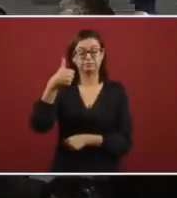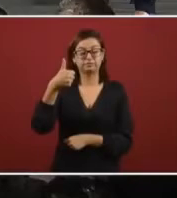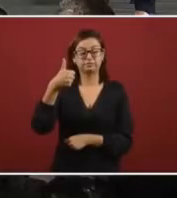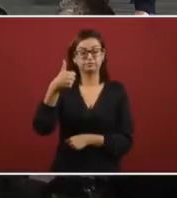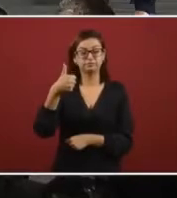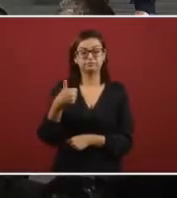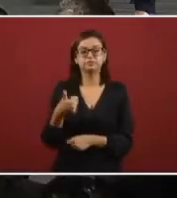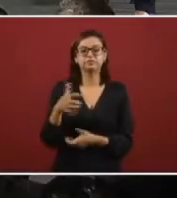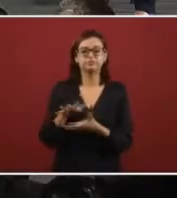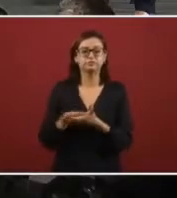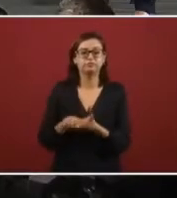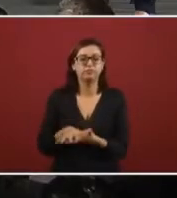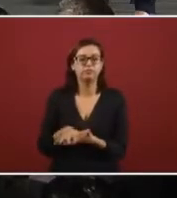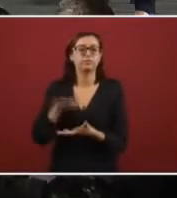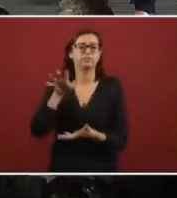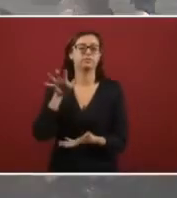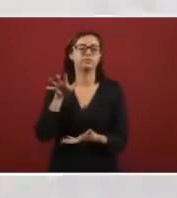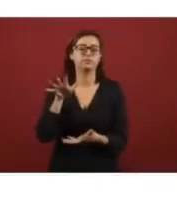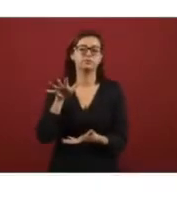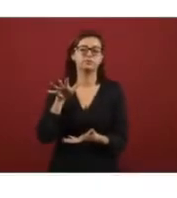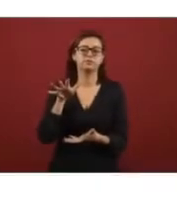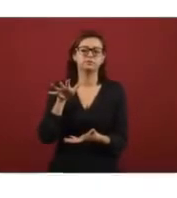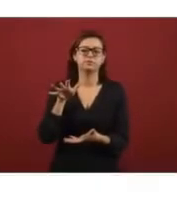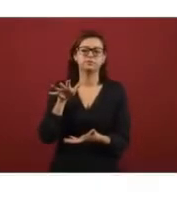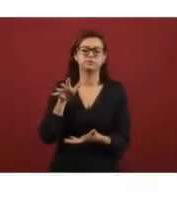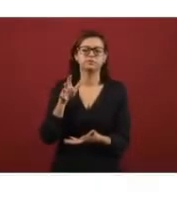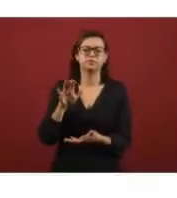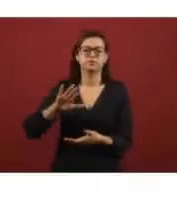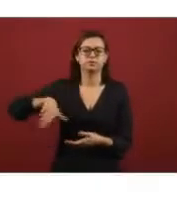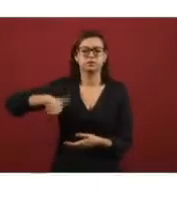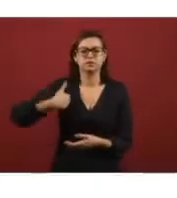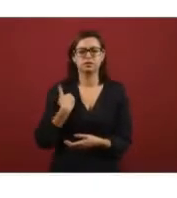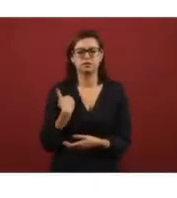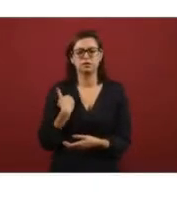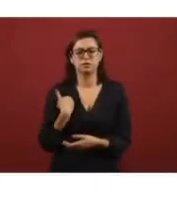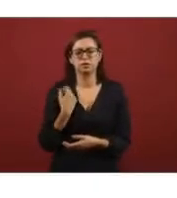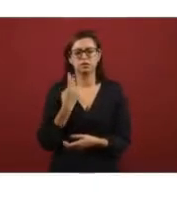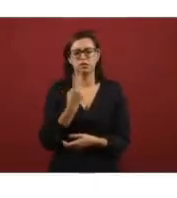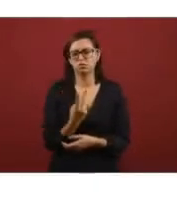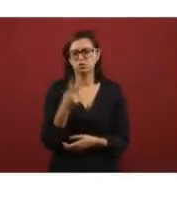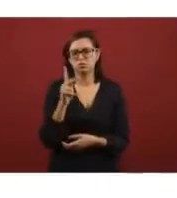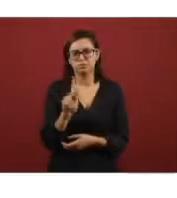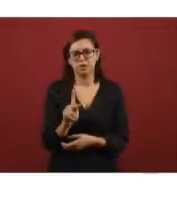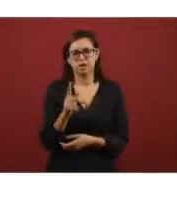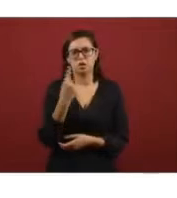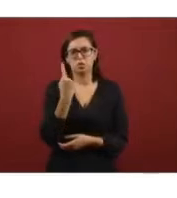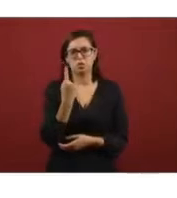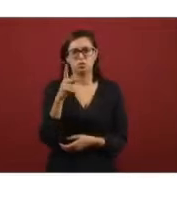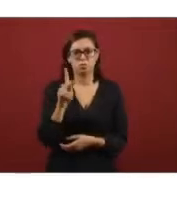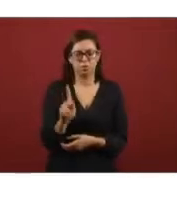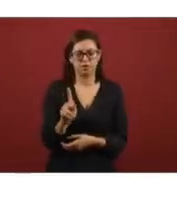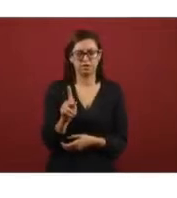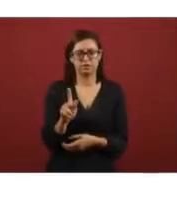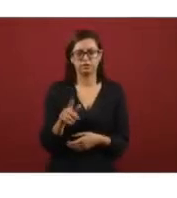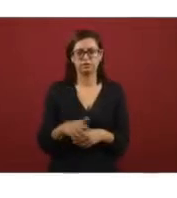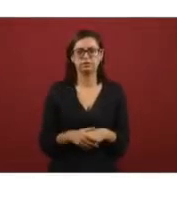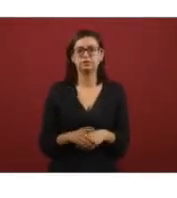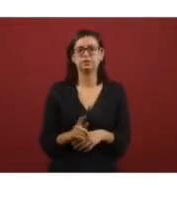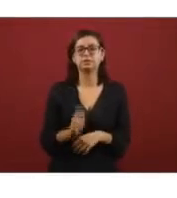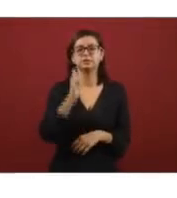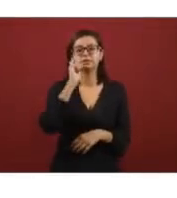we will have an increase in the reserves 2p and 1p